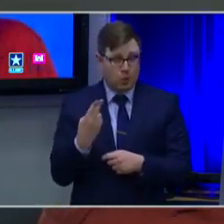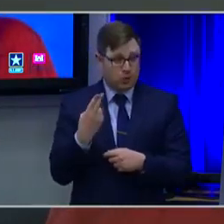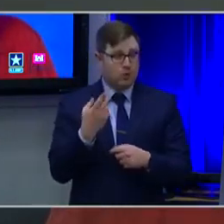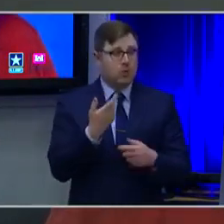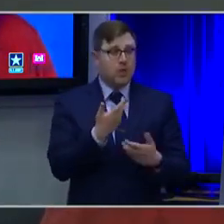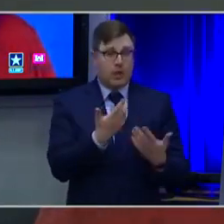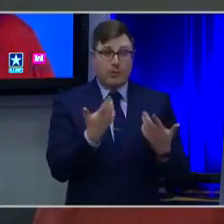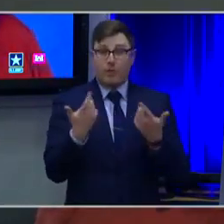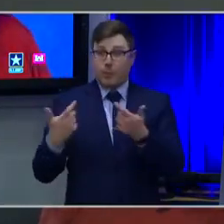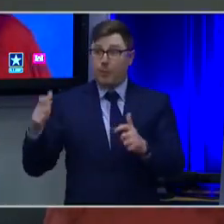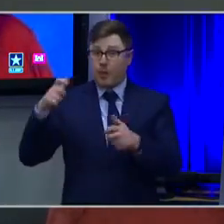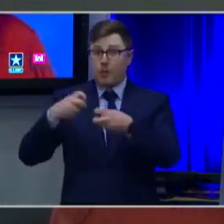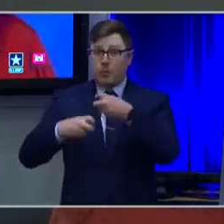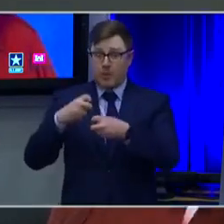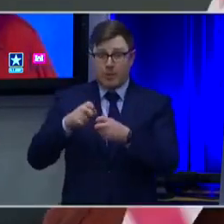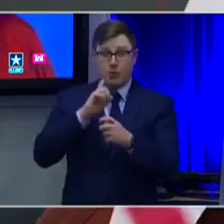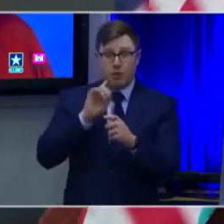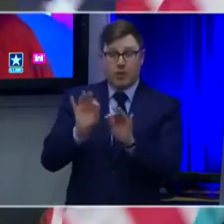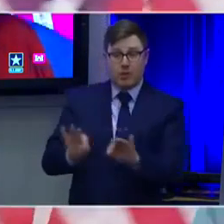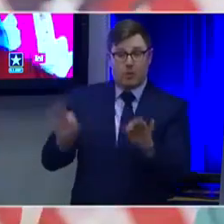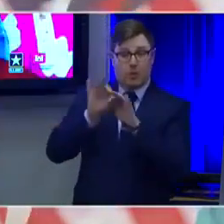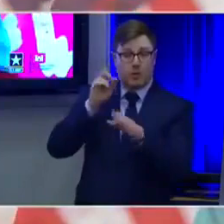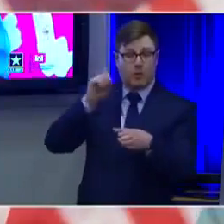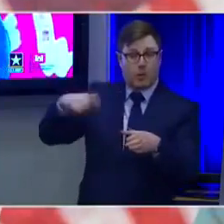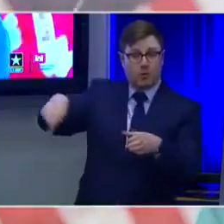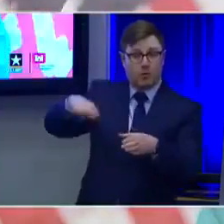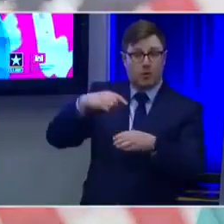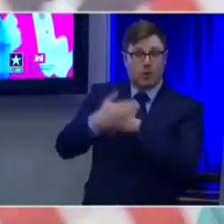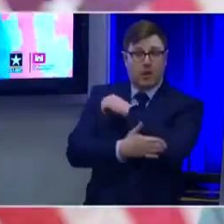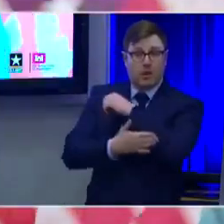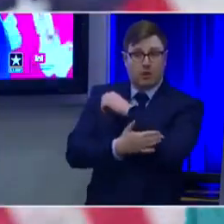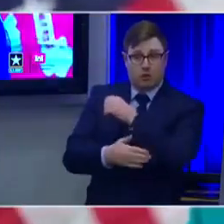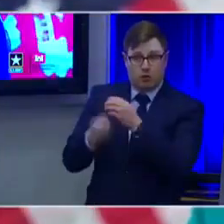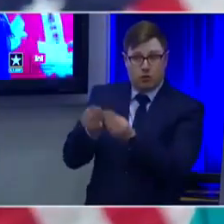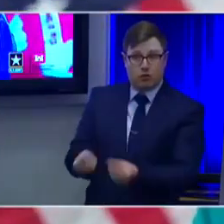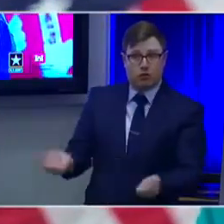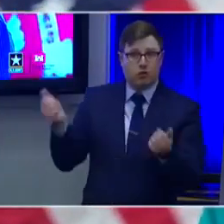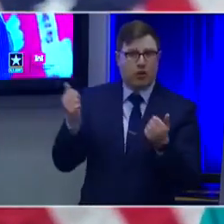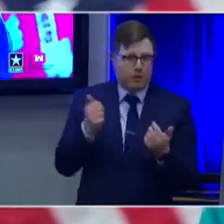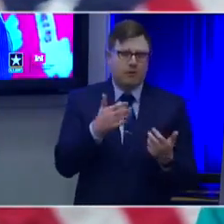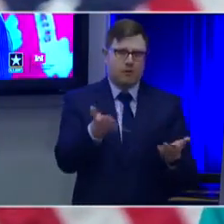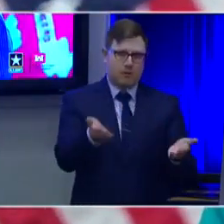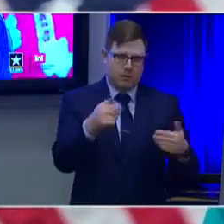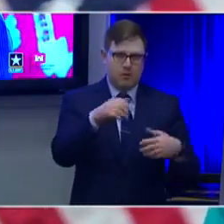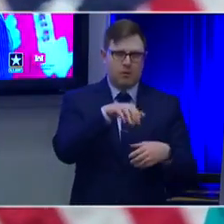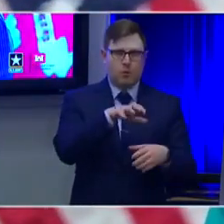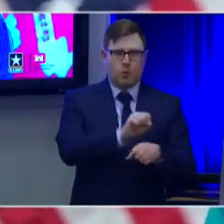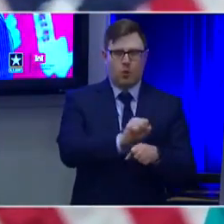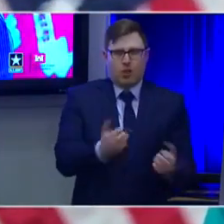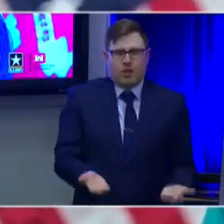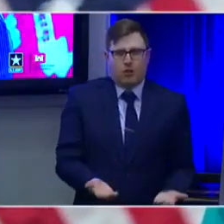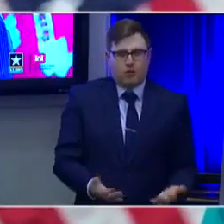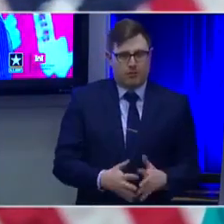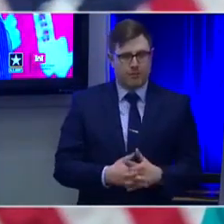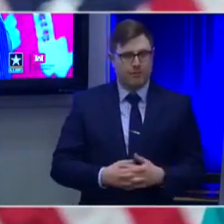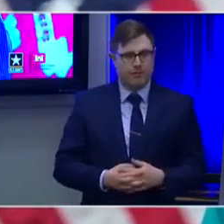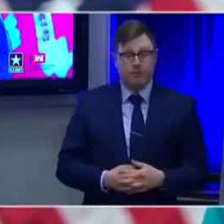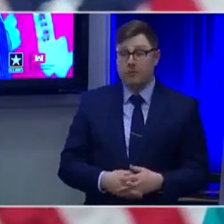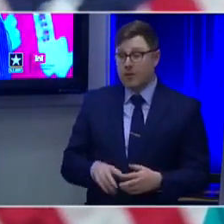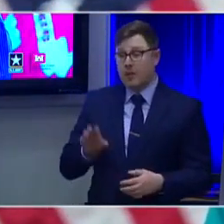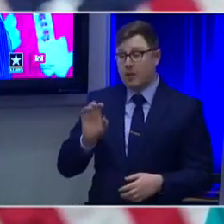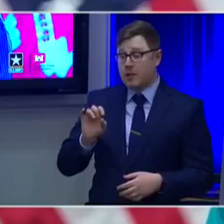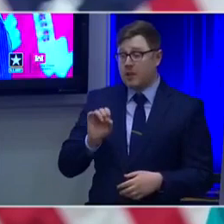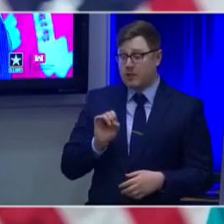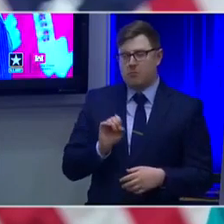problems that matter to the nation, come to the Corps. If you're a young engineer looking for a career, I would highly recommend the U.S.